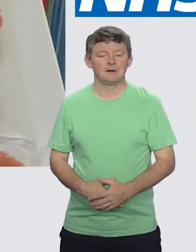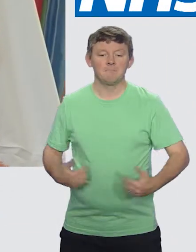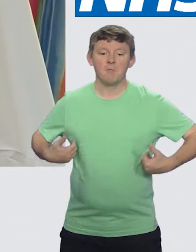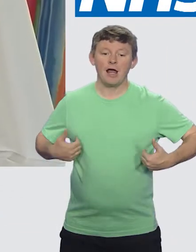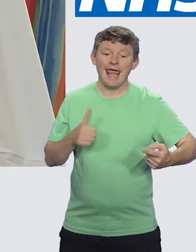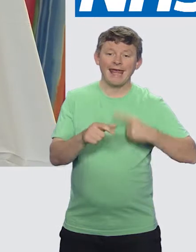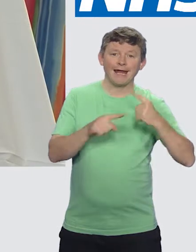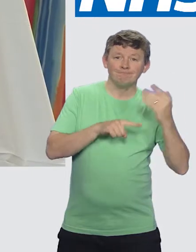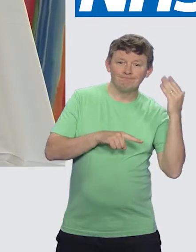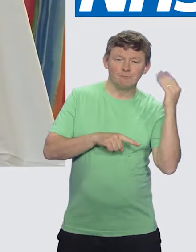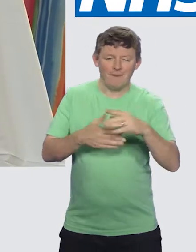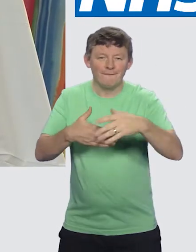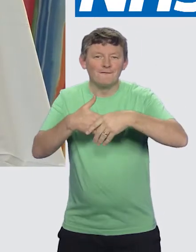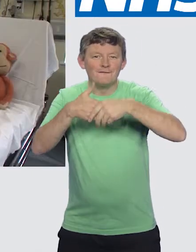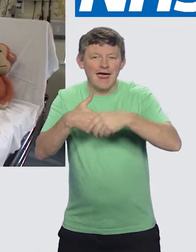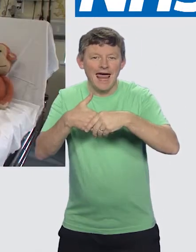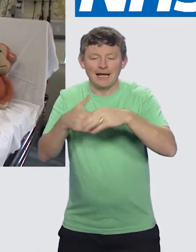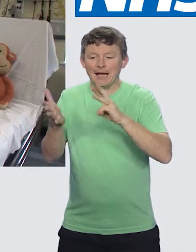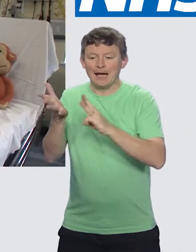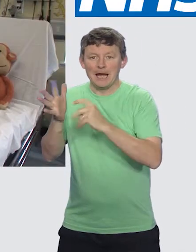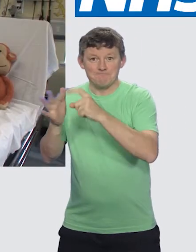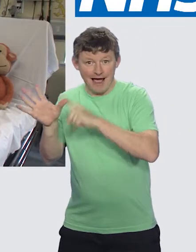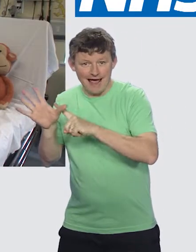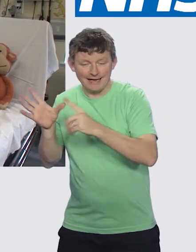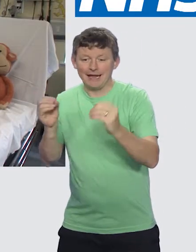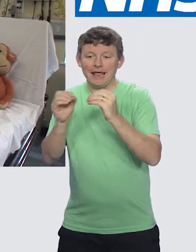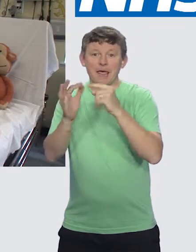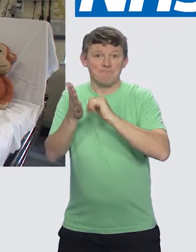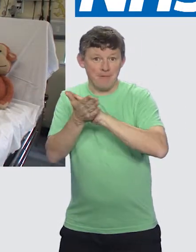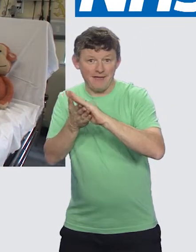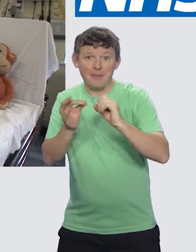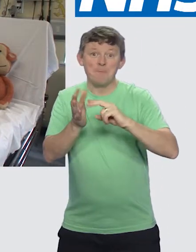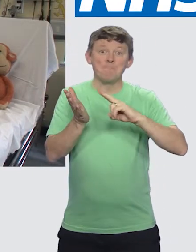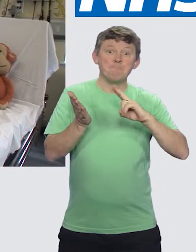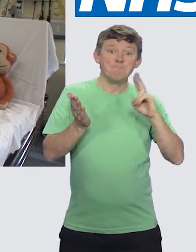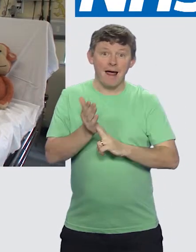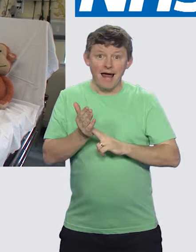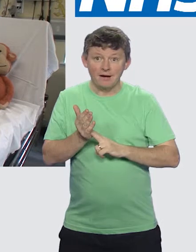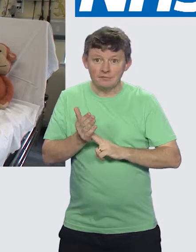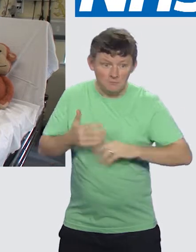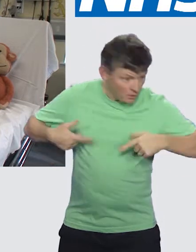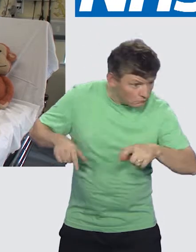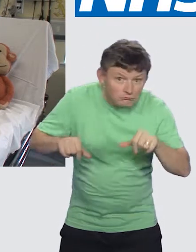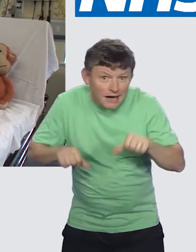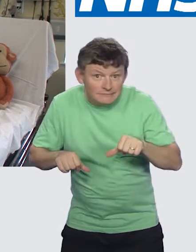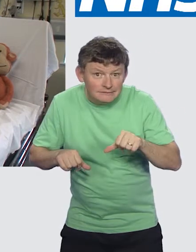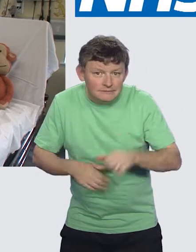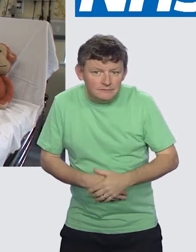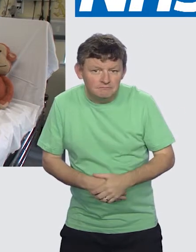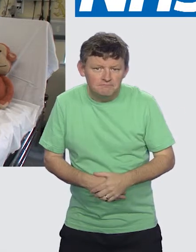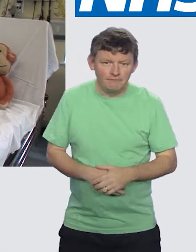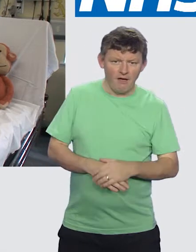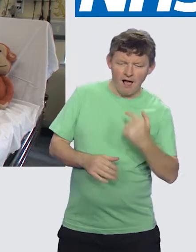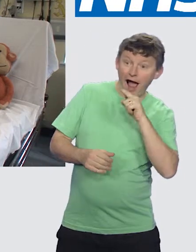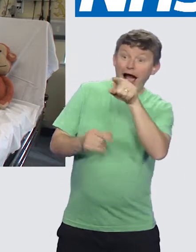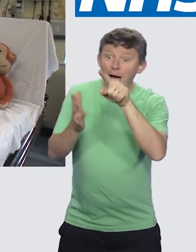Monkey's coming to A&E with his friends Maddie, Beth and Ben to find out what it's all about, haven't we Monkey? We found Jo, who